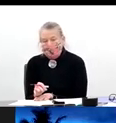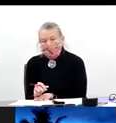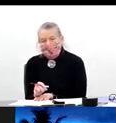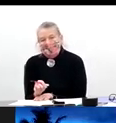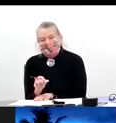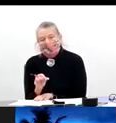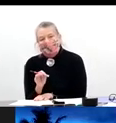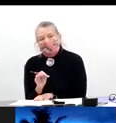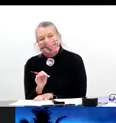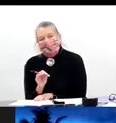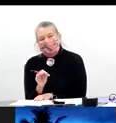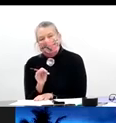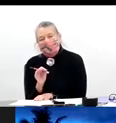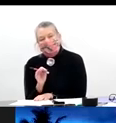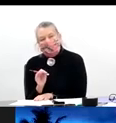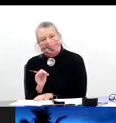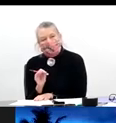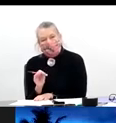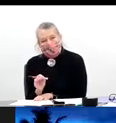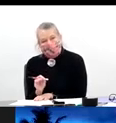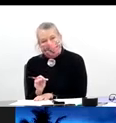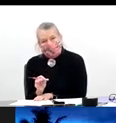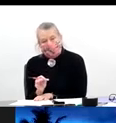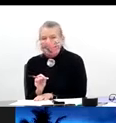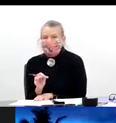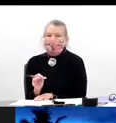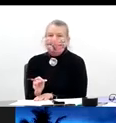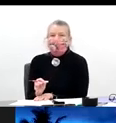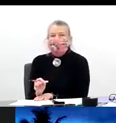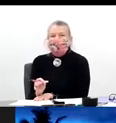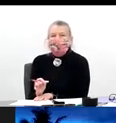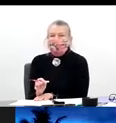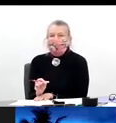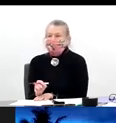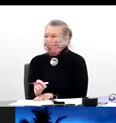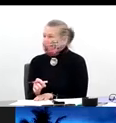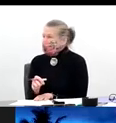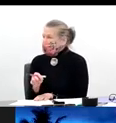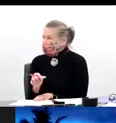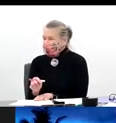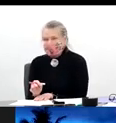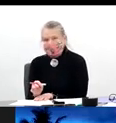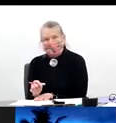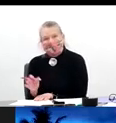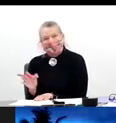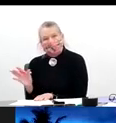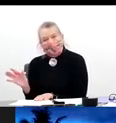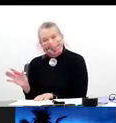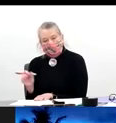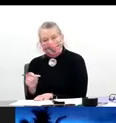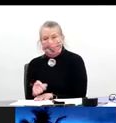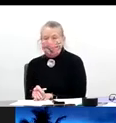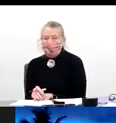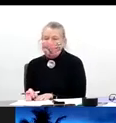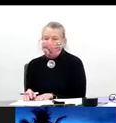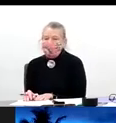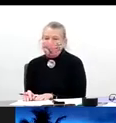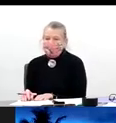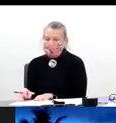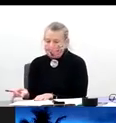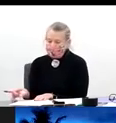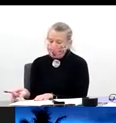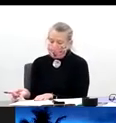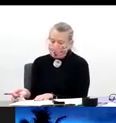not pose that, uh, really dealt with antibody. And I thought they would be better to really say till after our